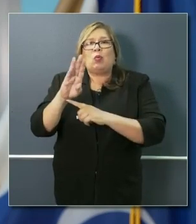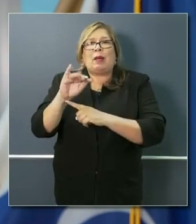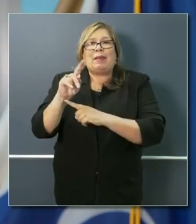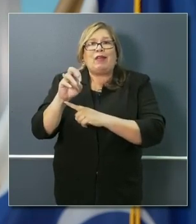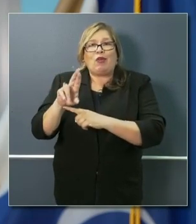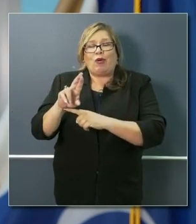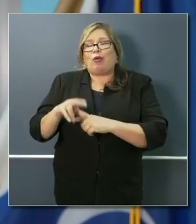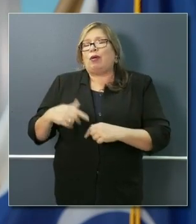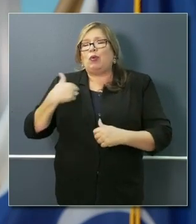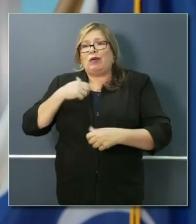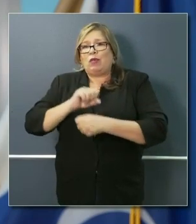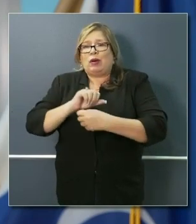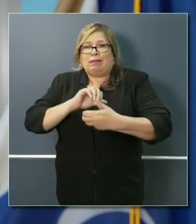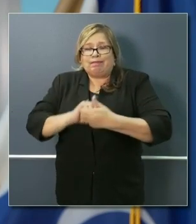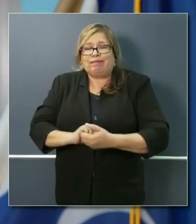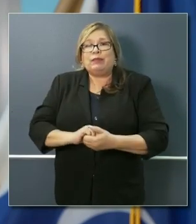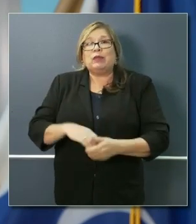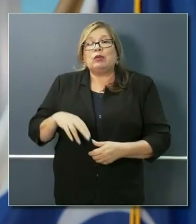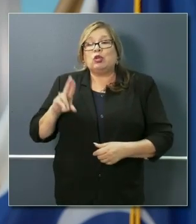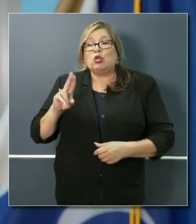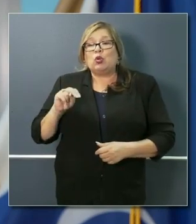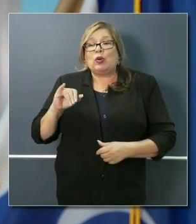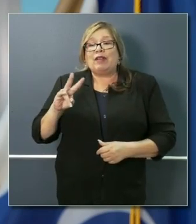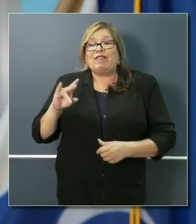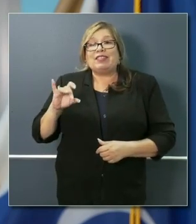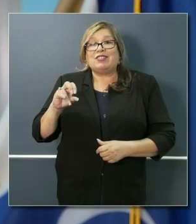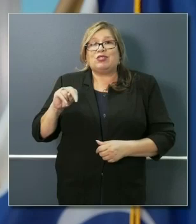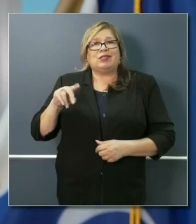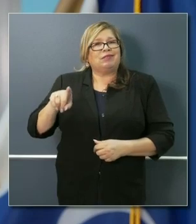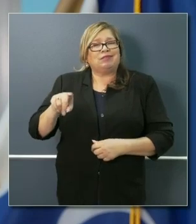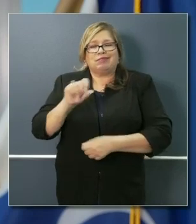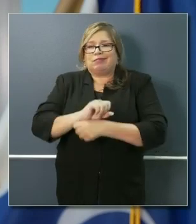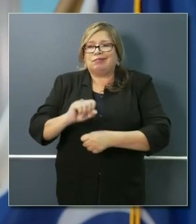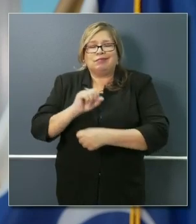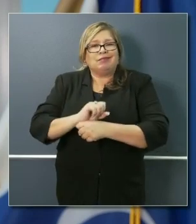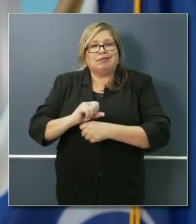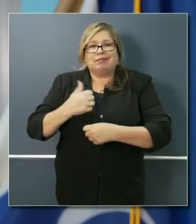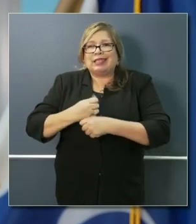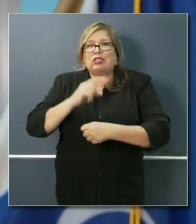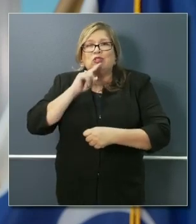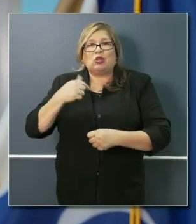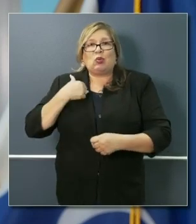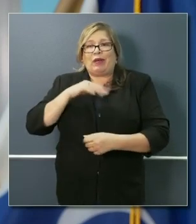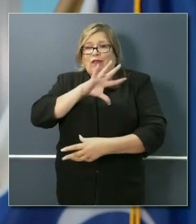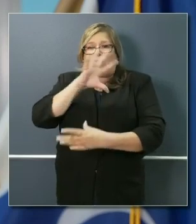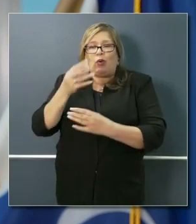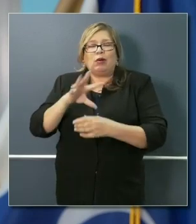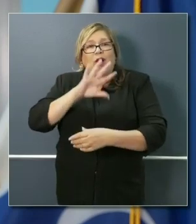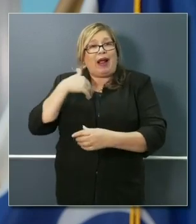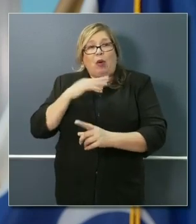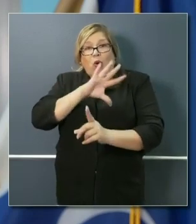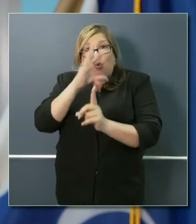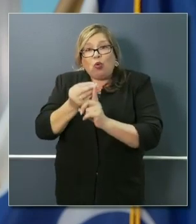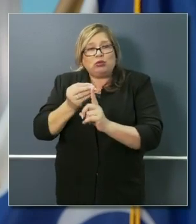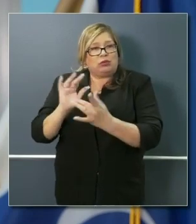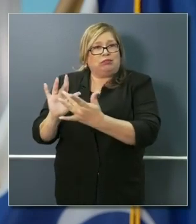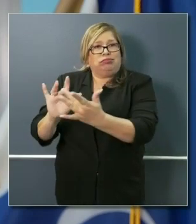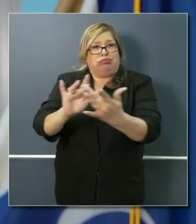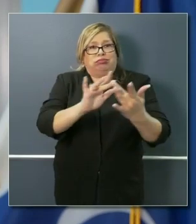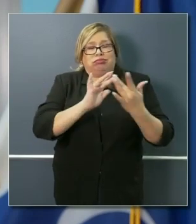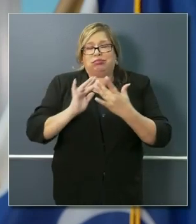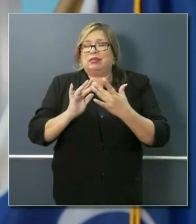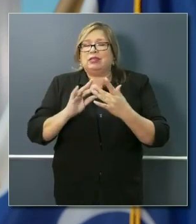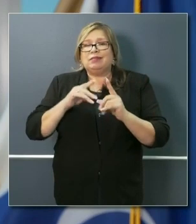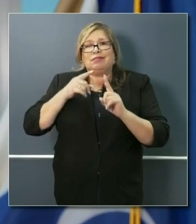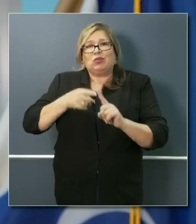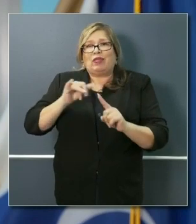our partnership. I want to just thank Univision for their efforts to make sure that we are truly culturally competent in terms of the outreach in the state of California in